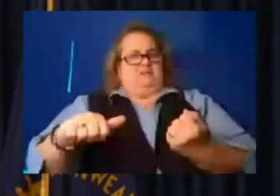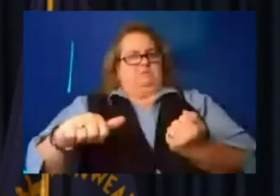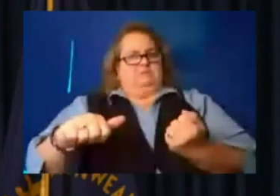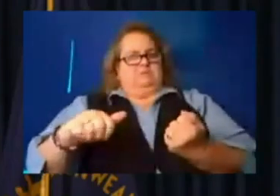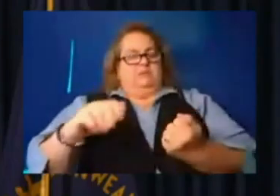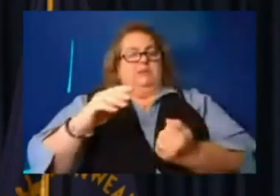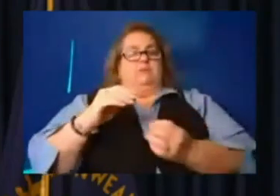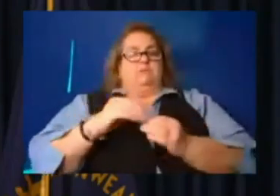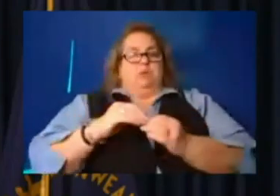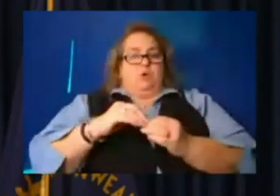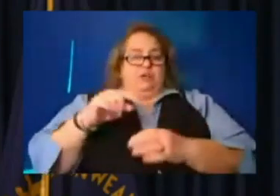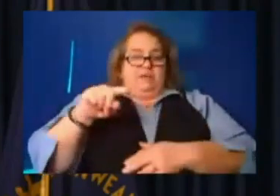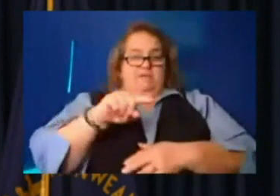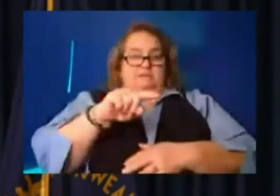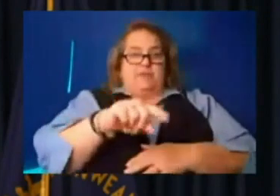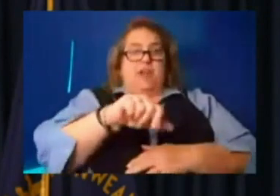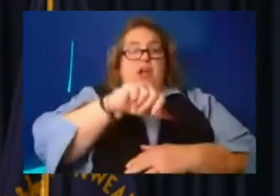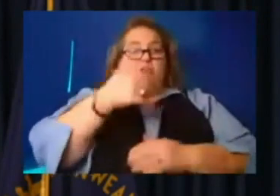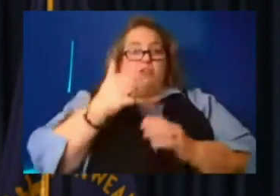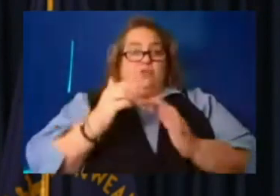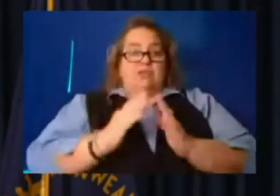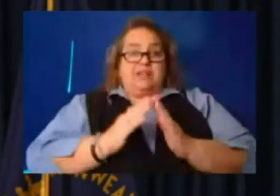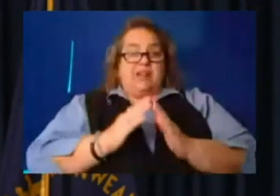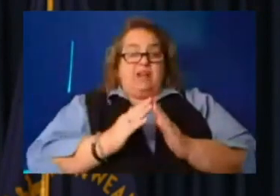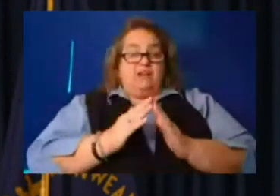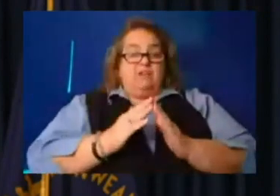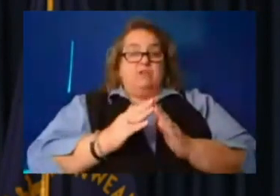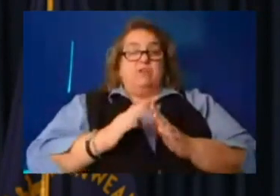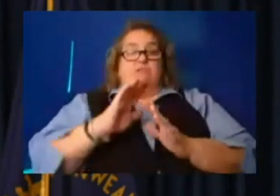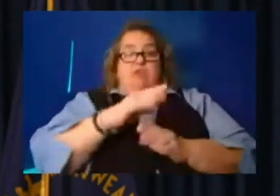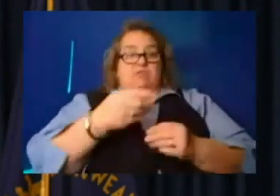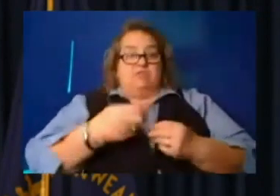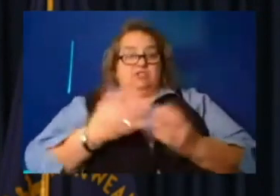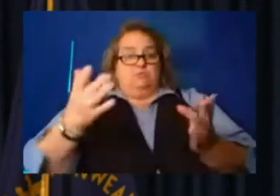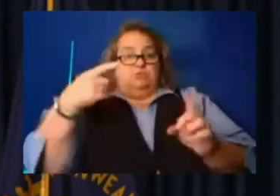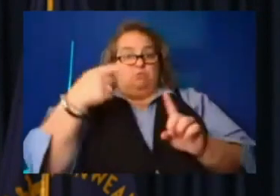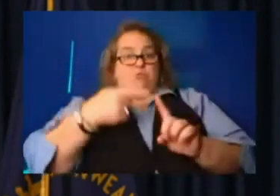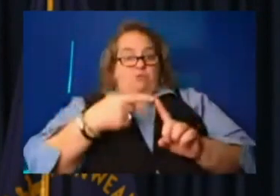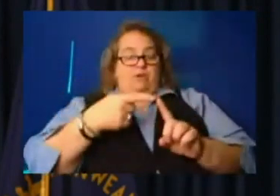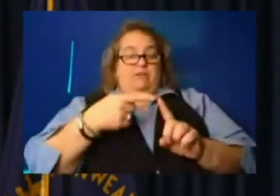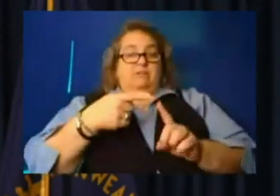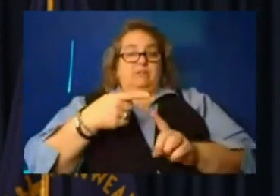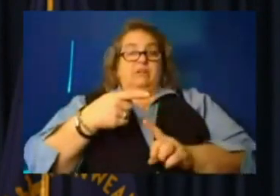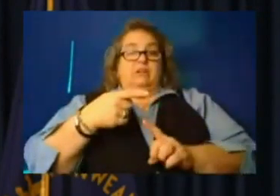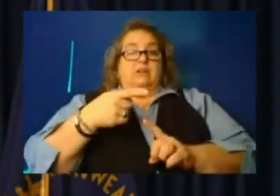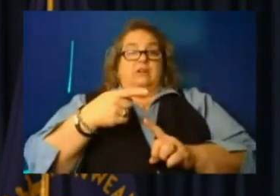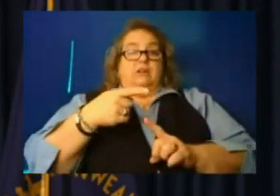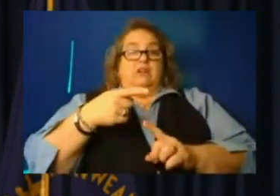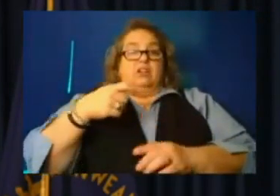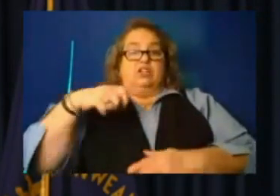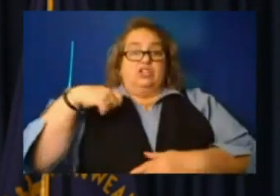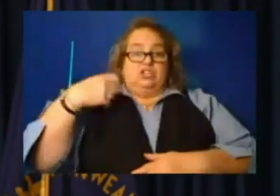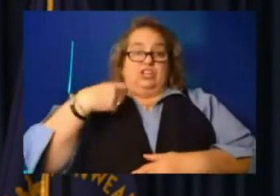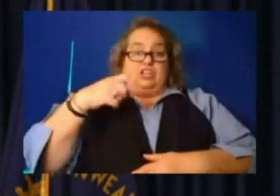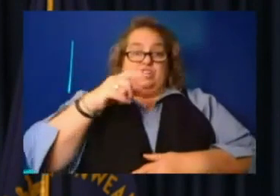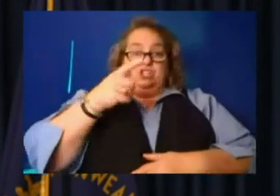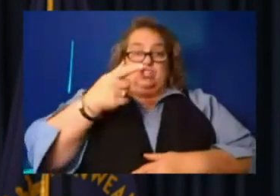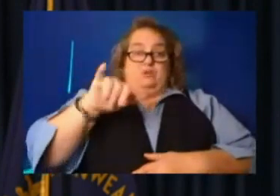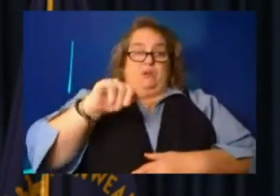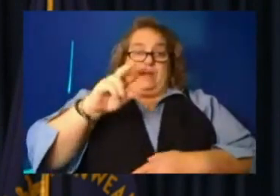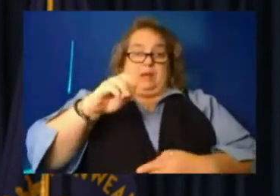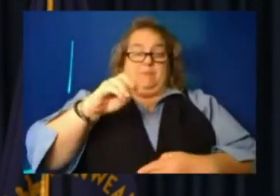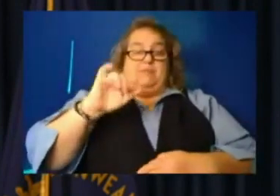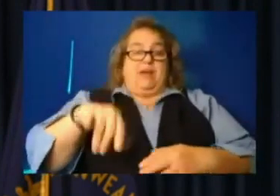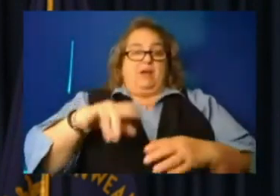One of the other towns, uh, distribution point, uh, coming out of, uh, the gym, uh, that had been turned into a,